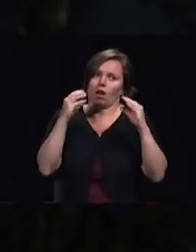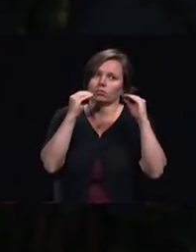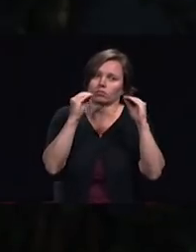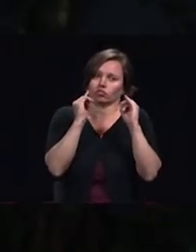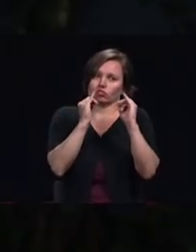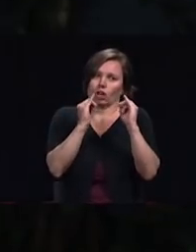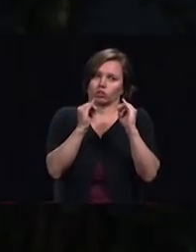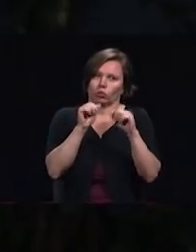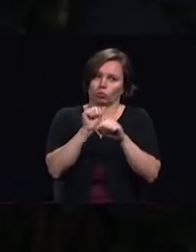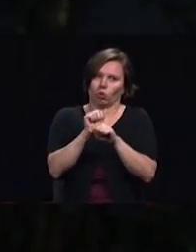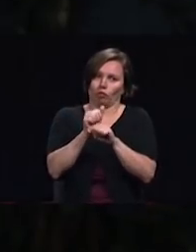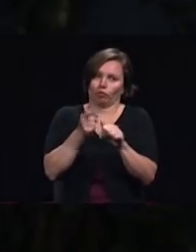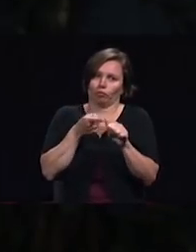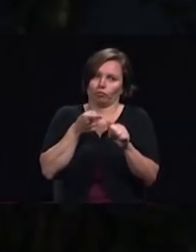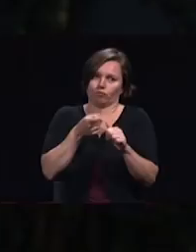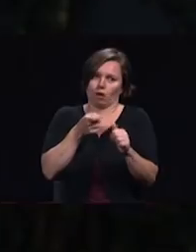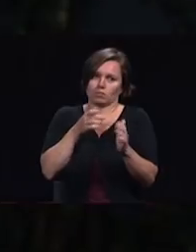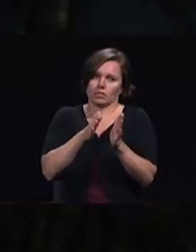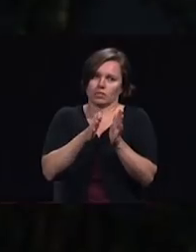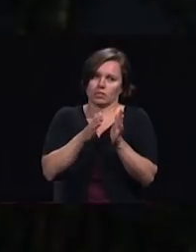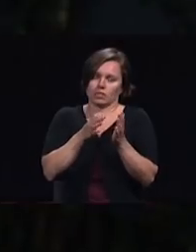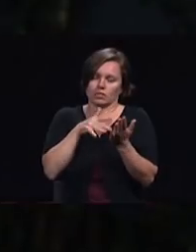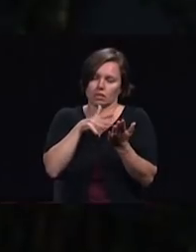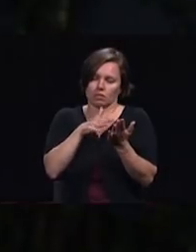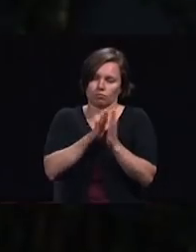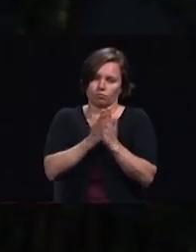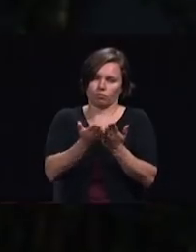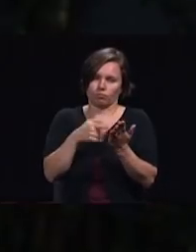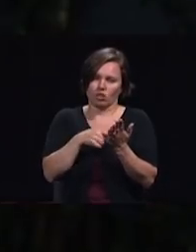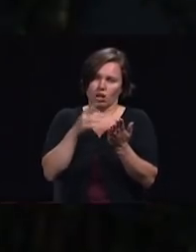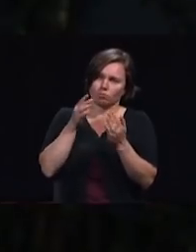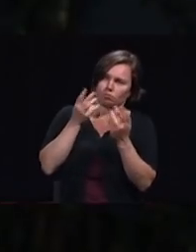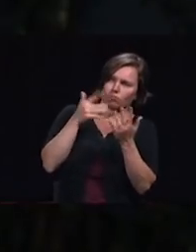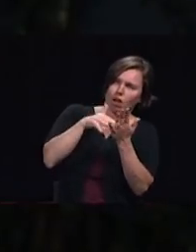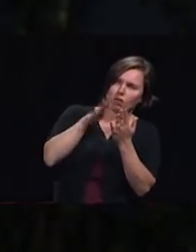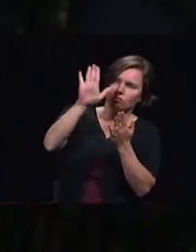from a study of Christ's methods of labor and his manner of meeting the